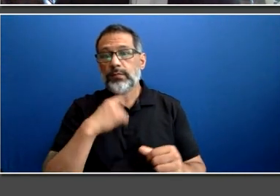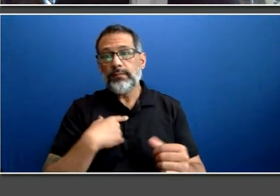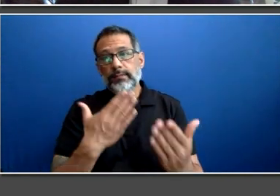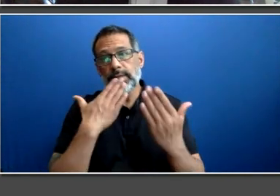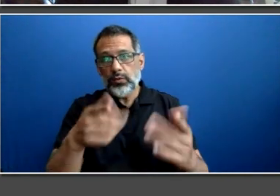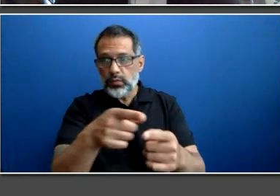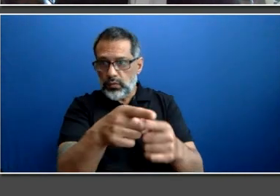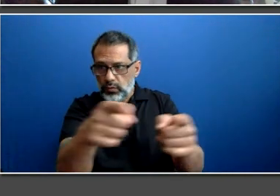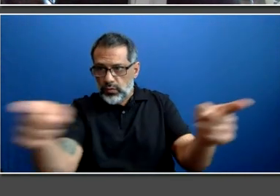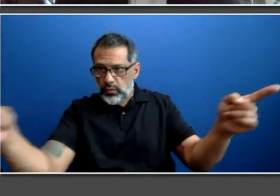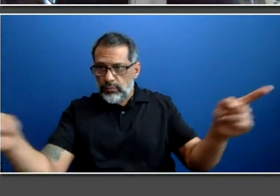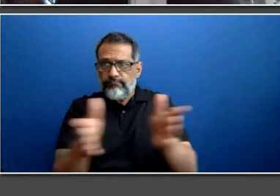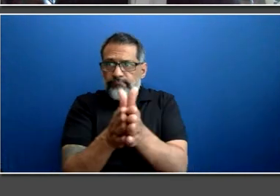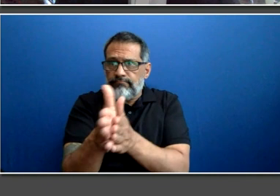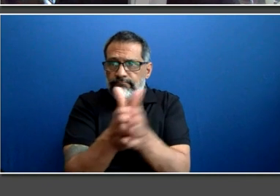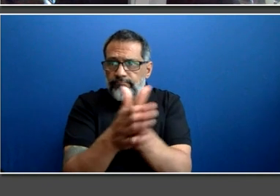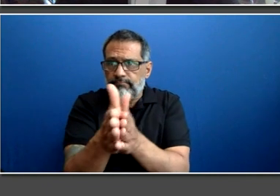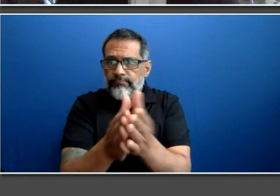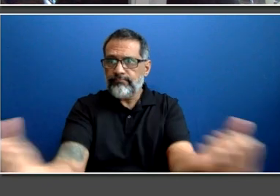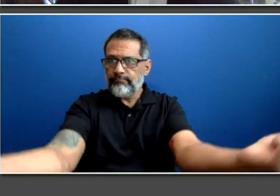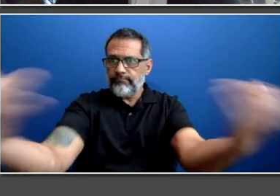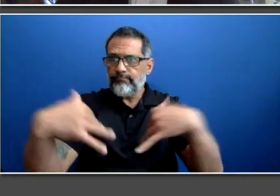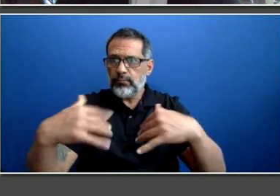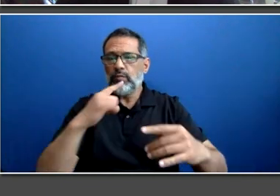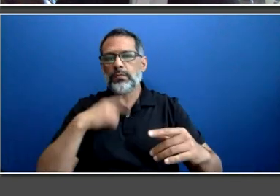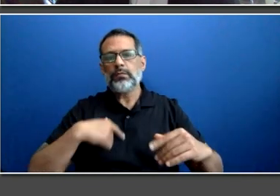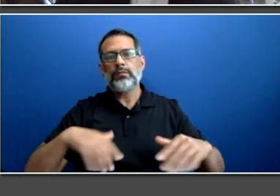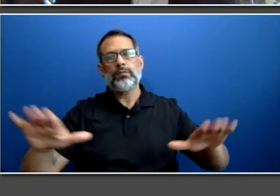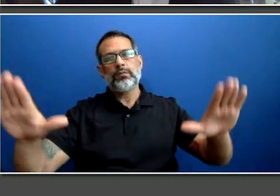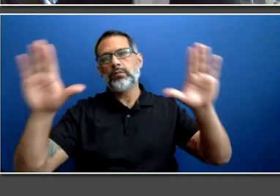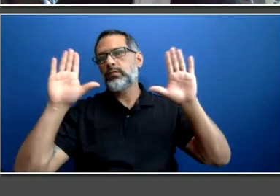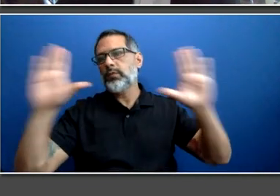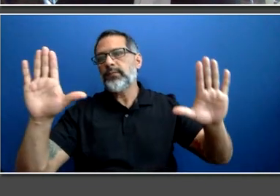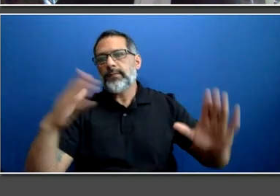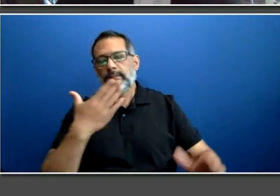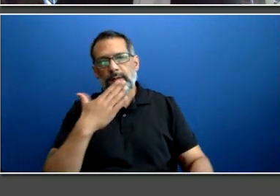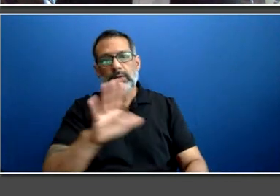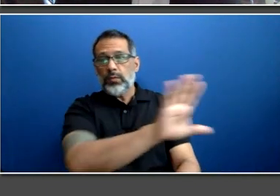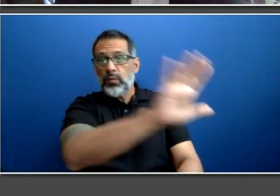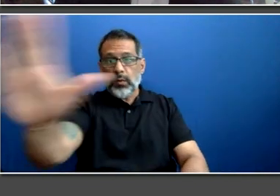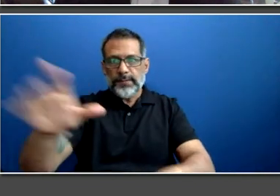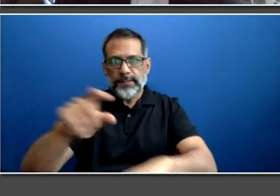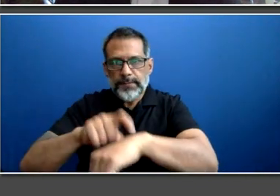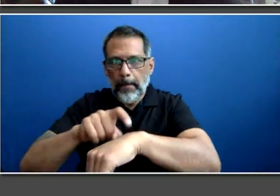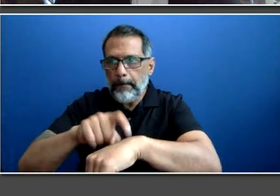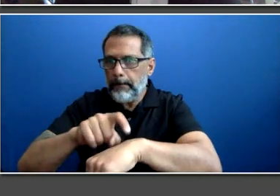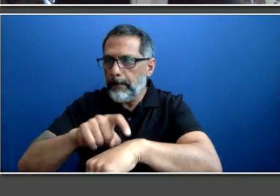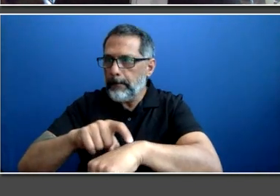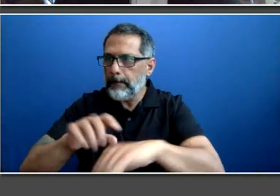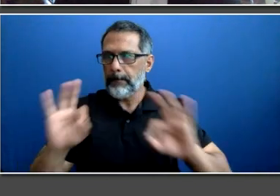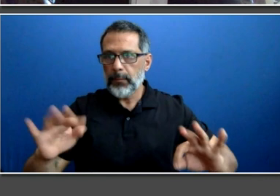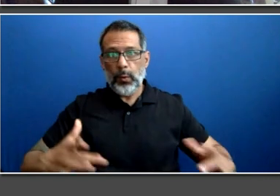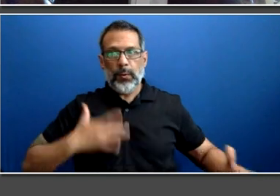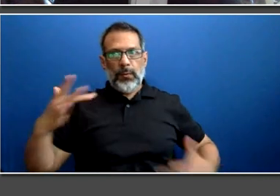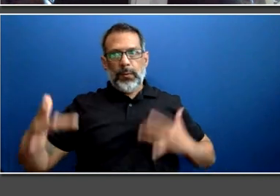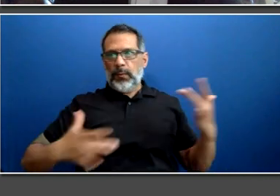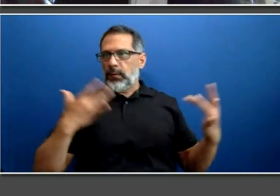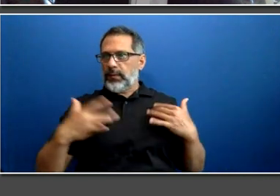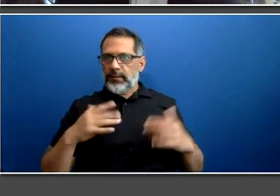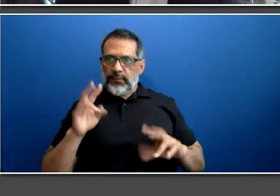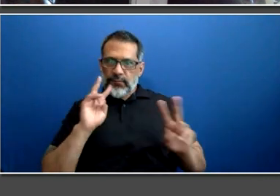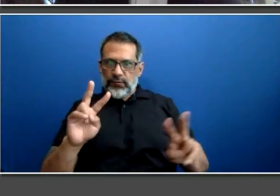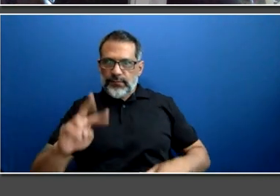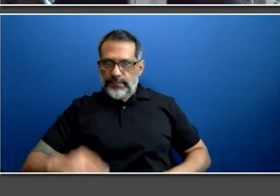wonderful, and thank you for making time to be with us. We're excited to have you here. I'd also like to express our greetings from the TTC chair, Jay Robinson,